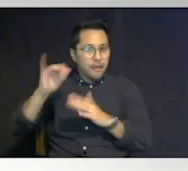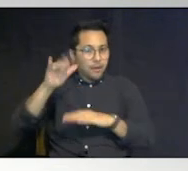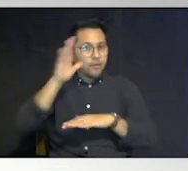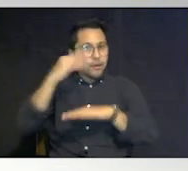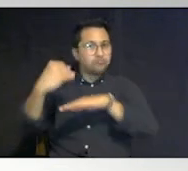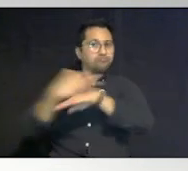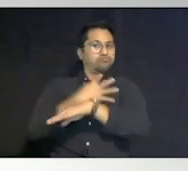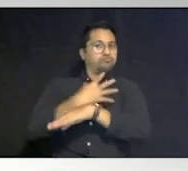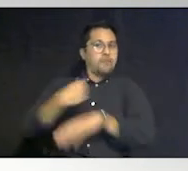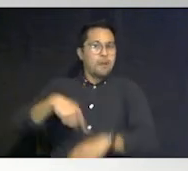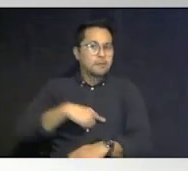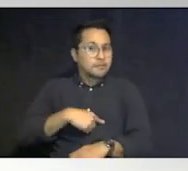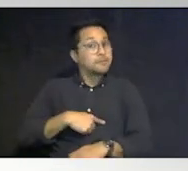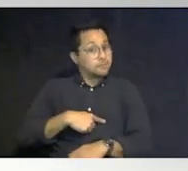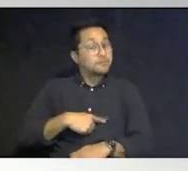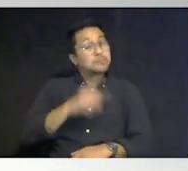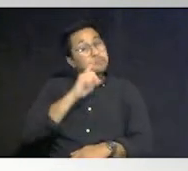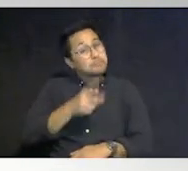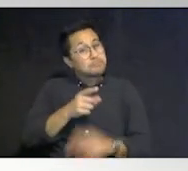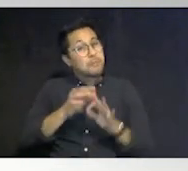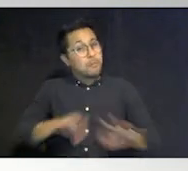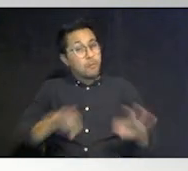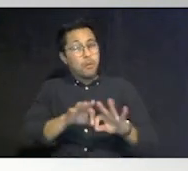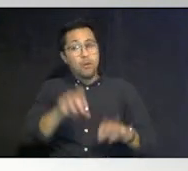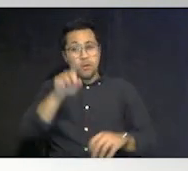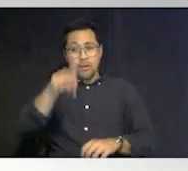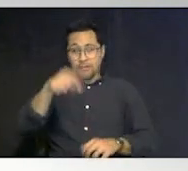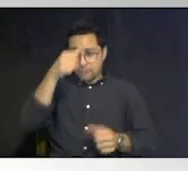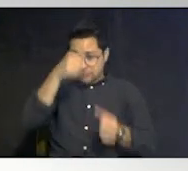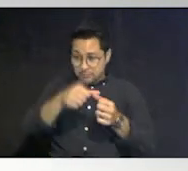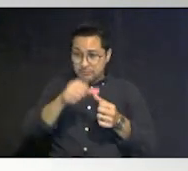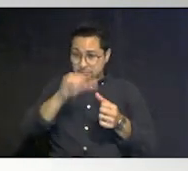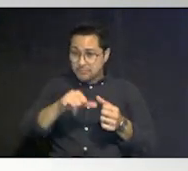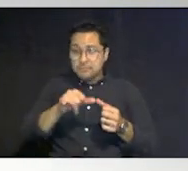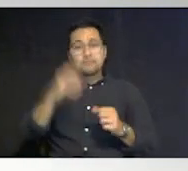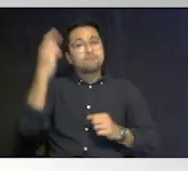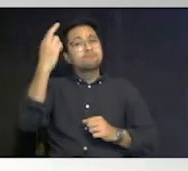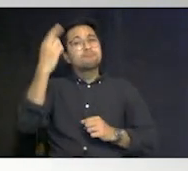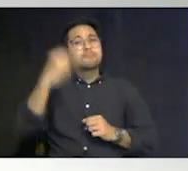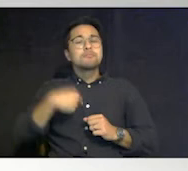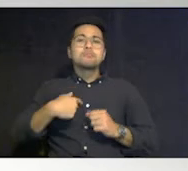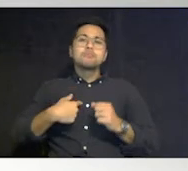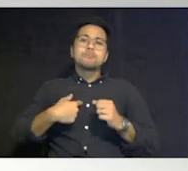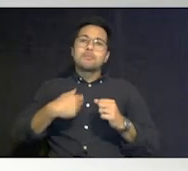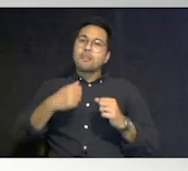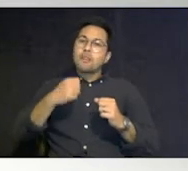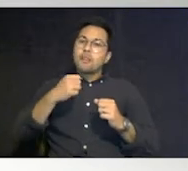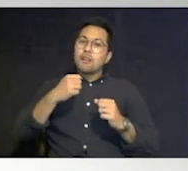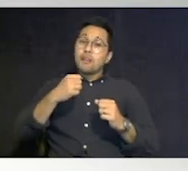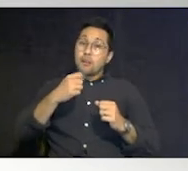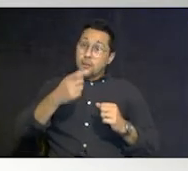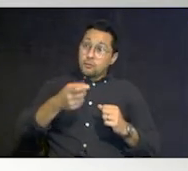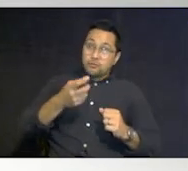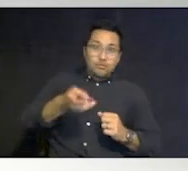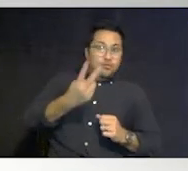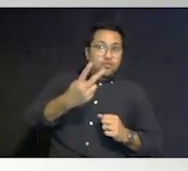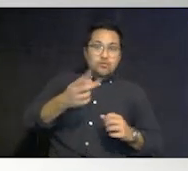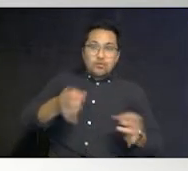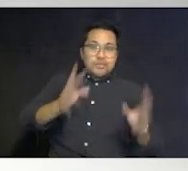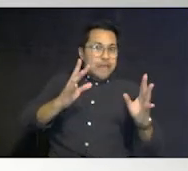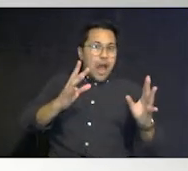and so it's really important that we understand that um because a lot of times you know no no two disasters are alike